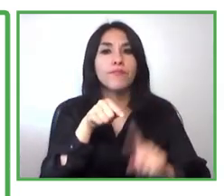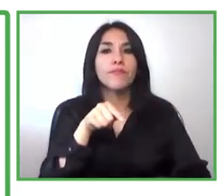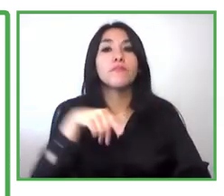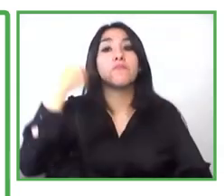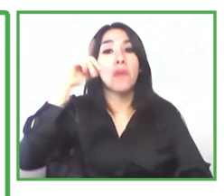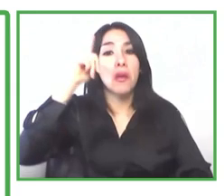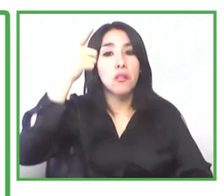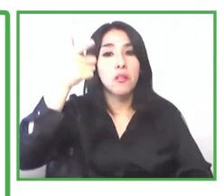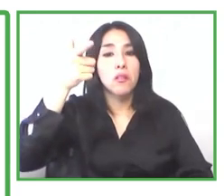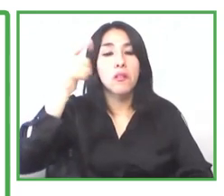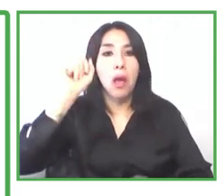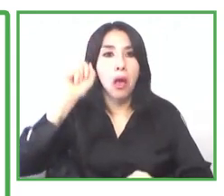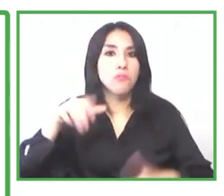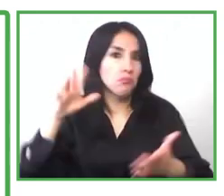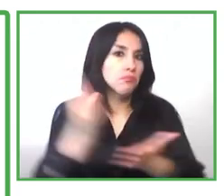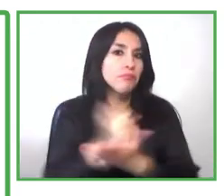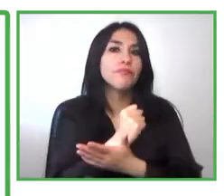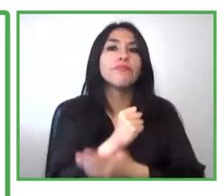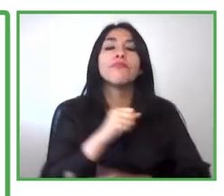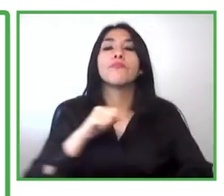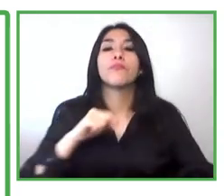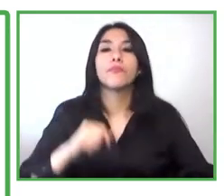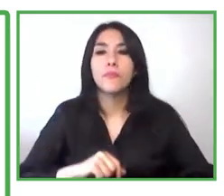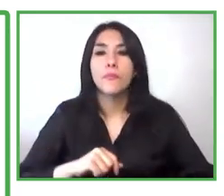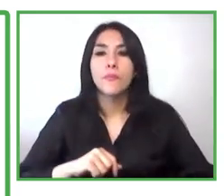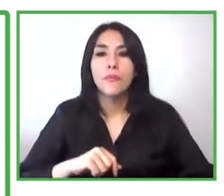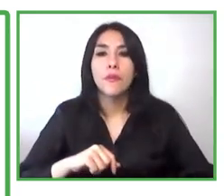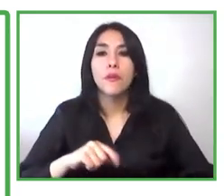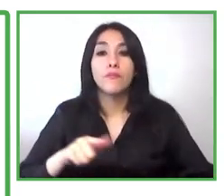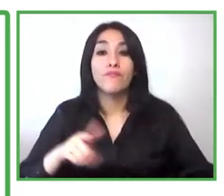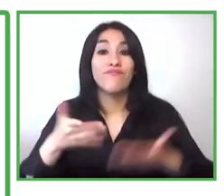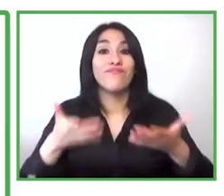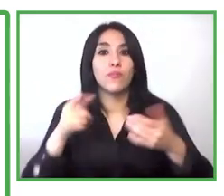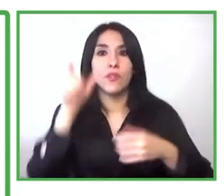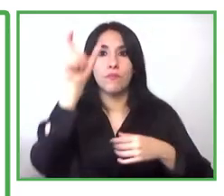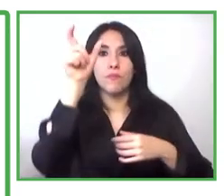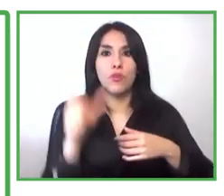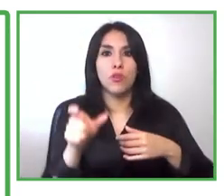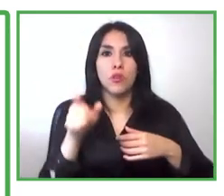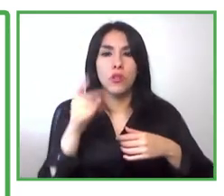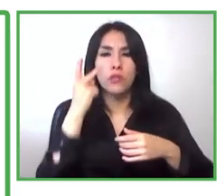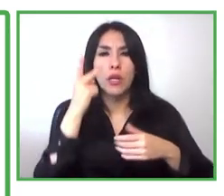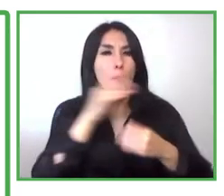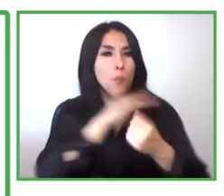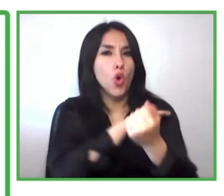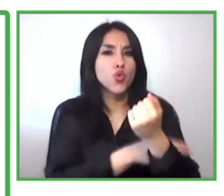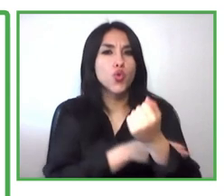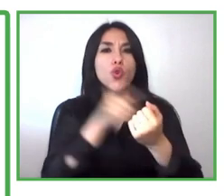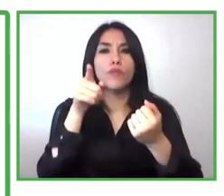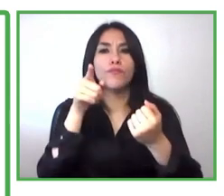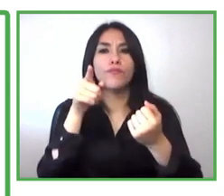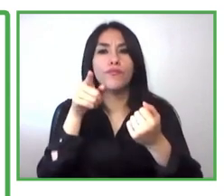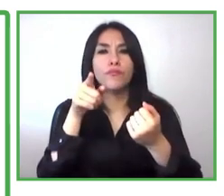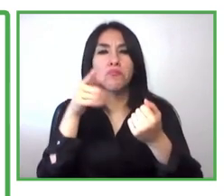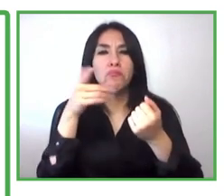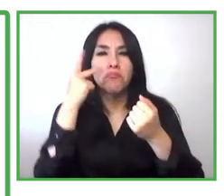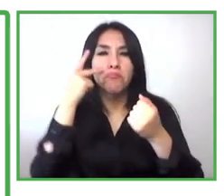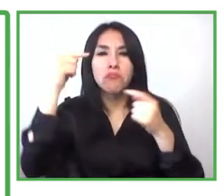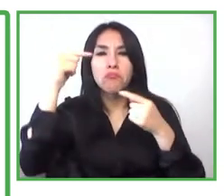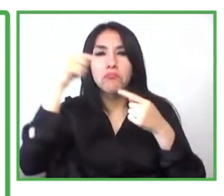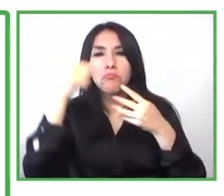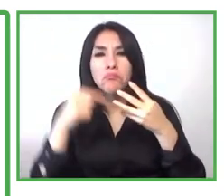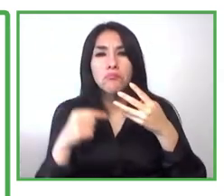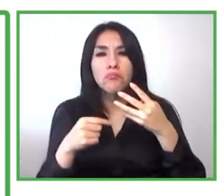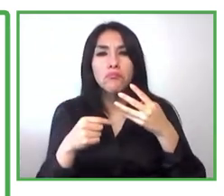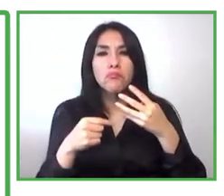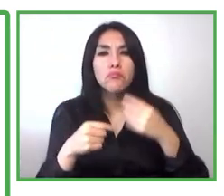and we have the check the indicators we we had the hypothesis also those